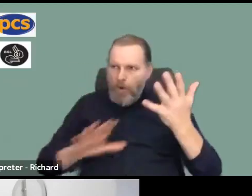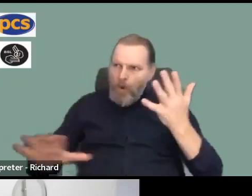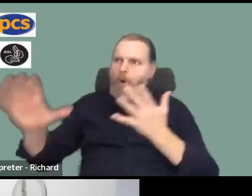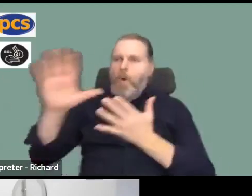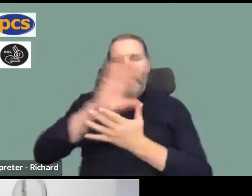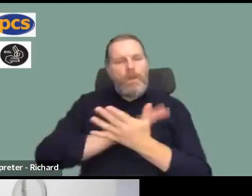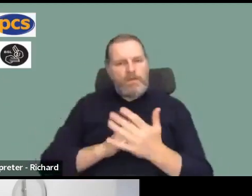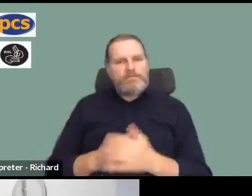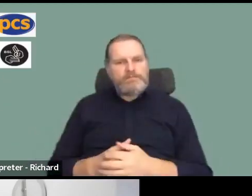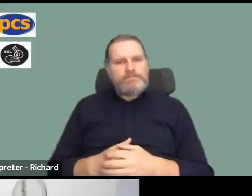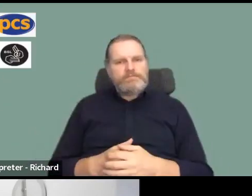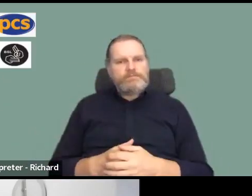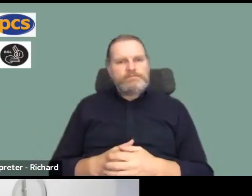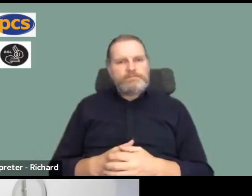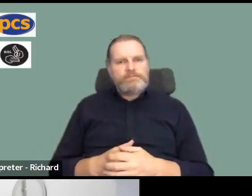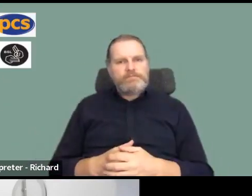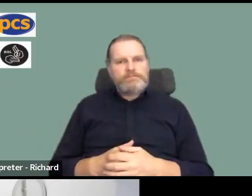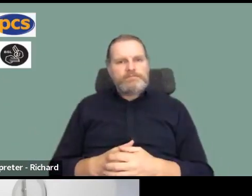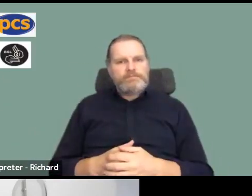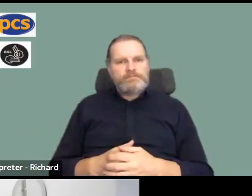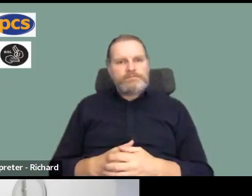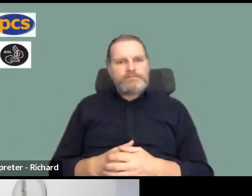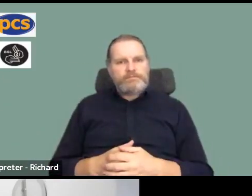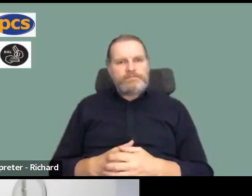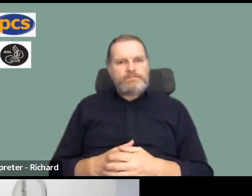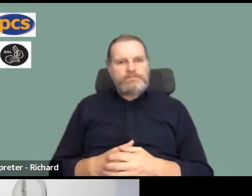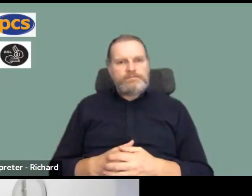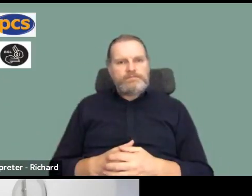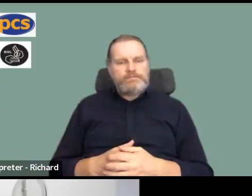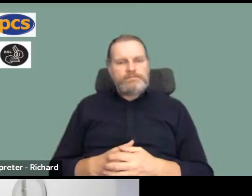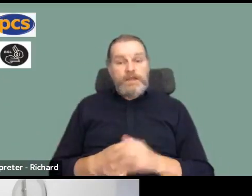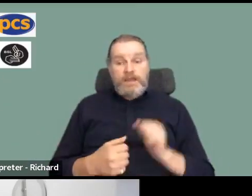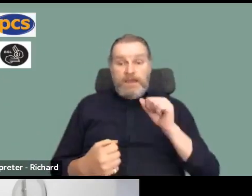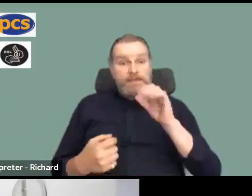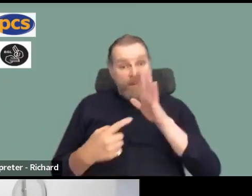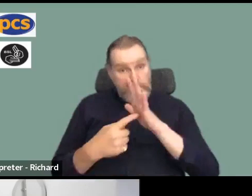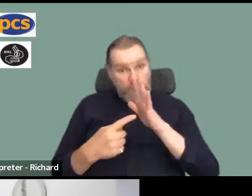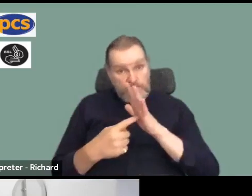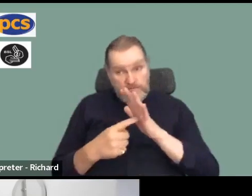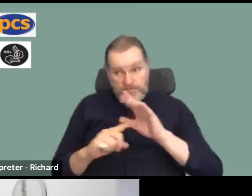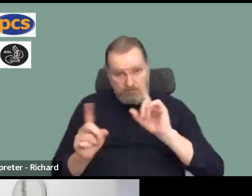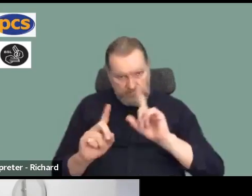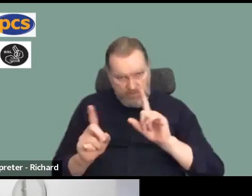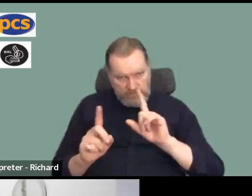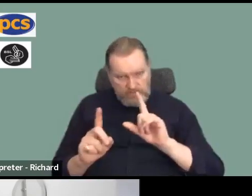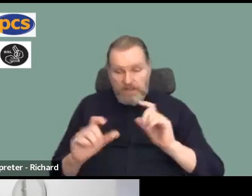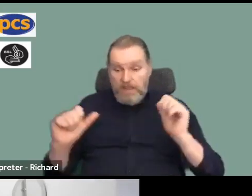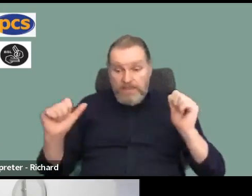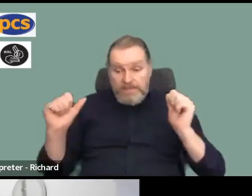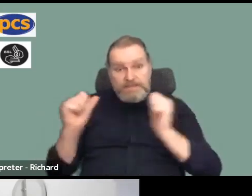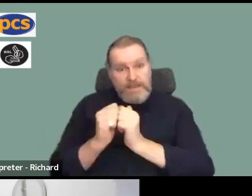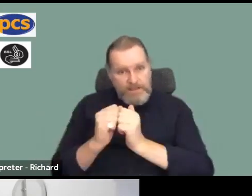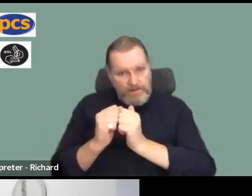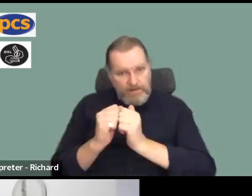who are in the different employer groups. So it's important that people realise whatever deals have been done, that was before this ballot and